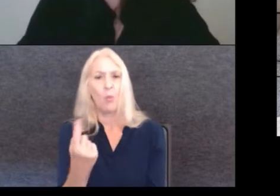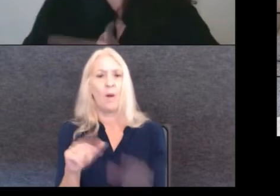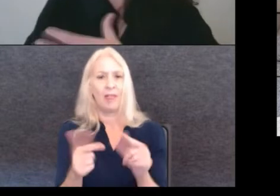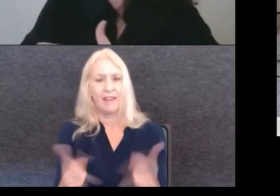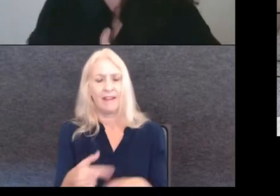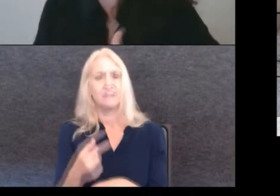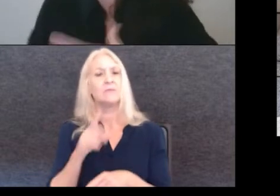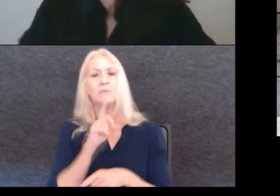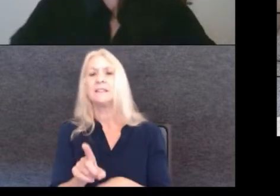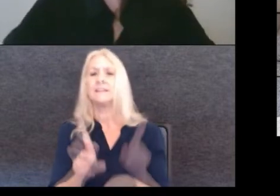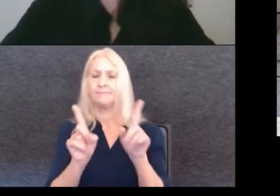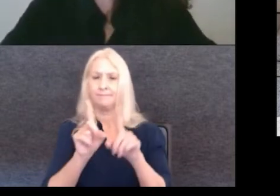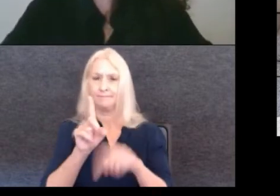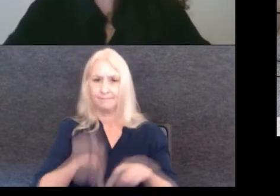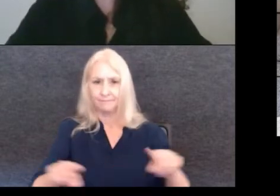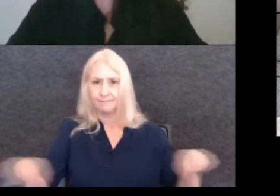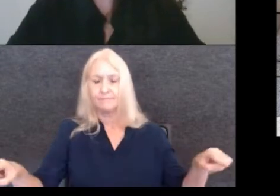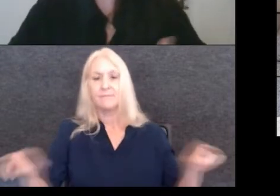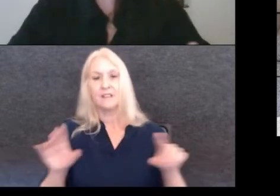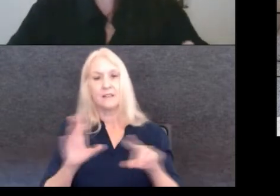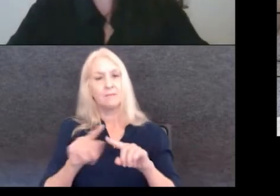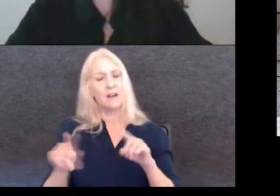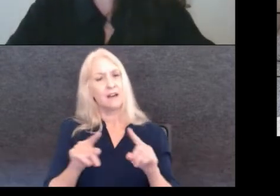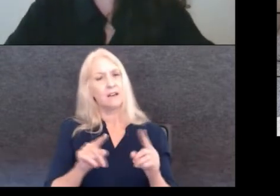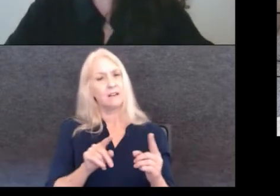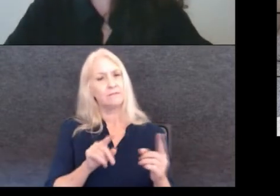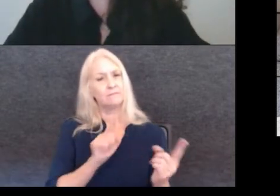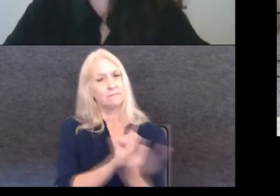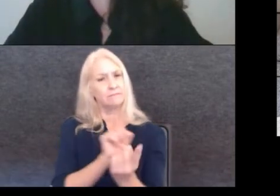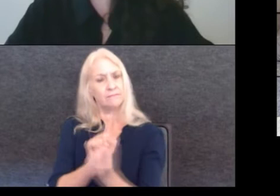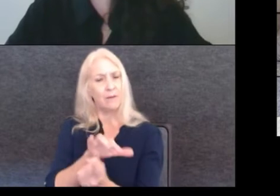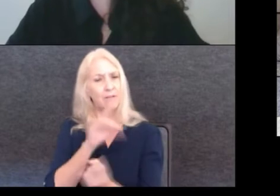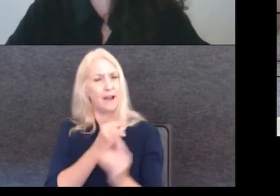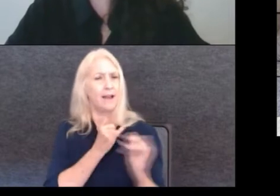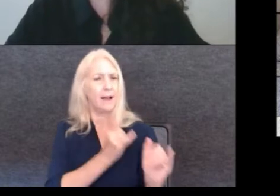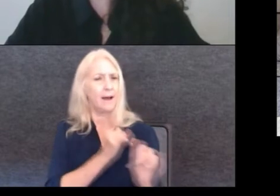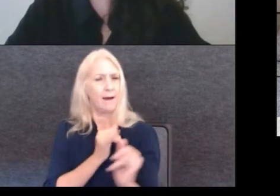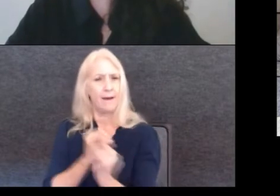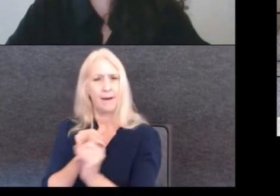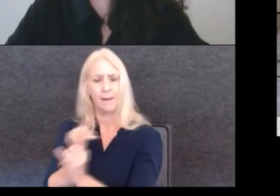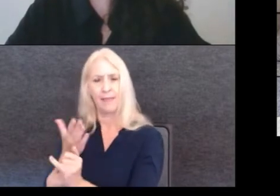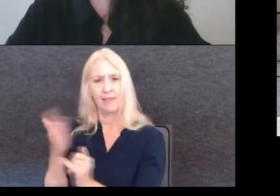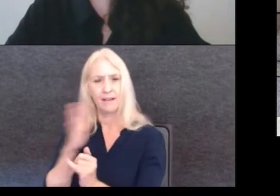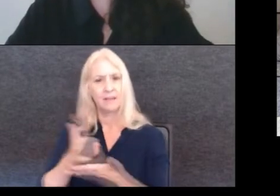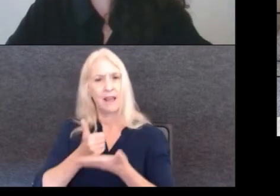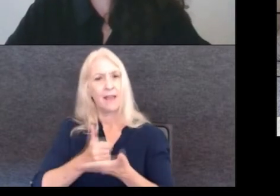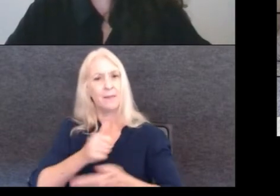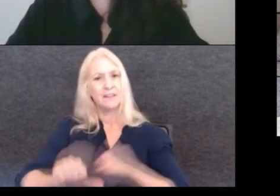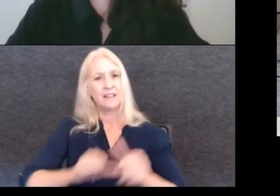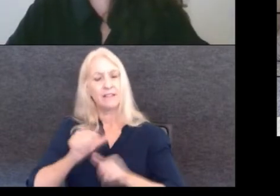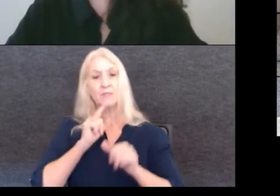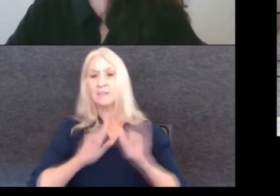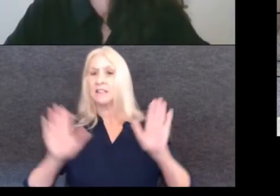Right. But we find some, some things in common and help each other. So it's, it's really great. I feel,